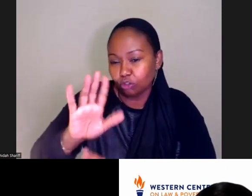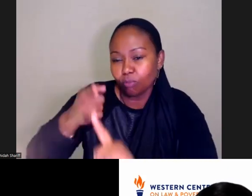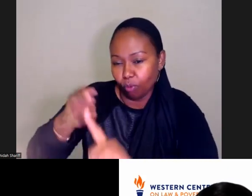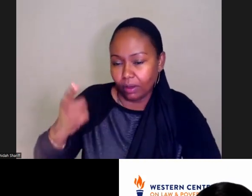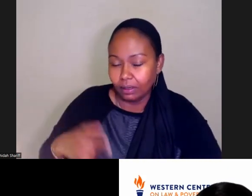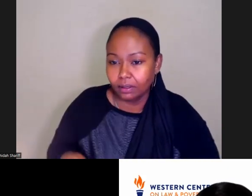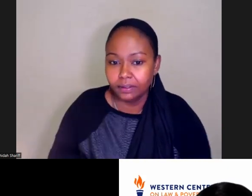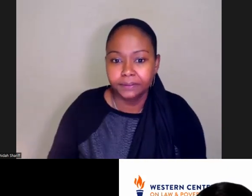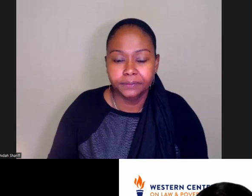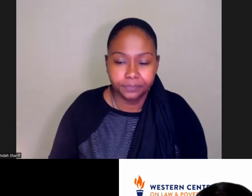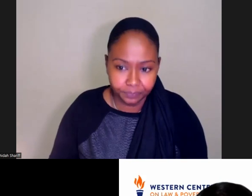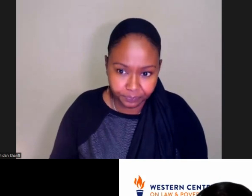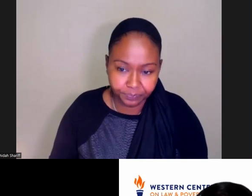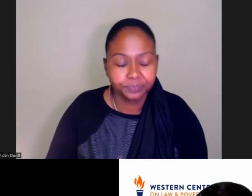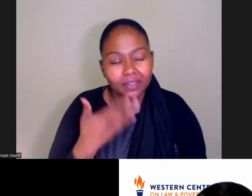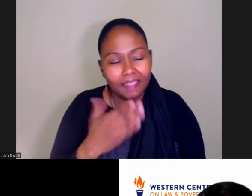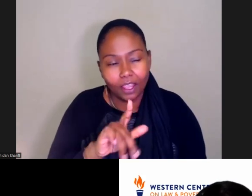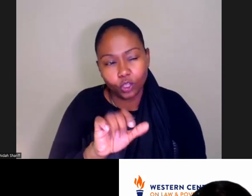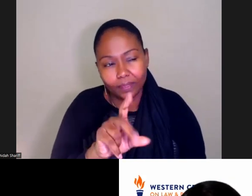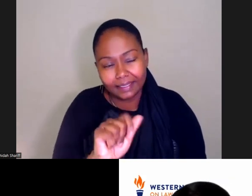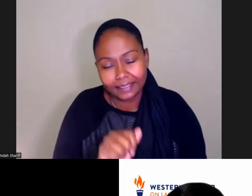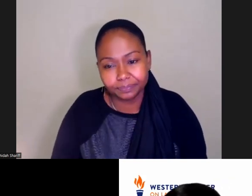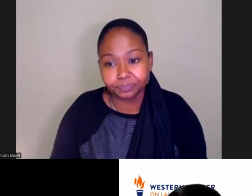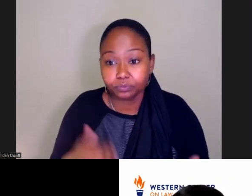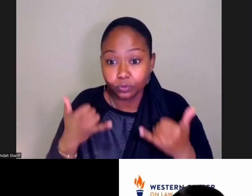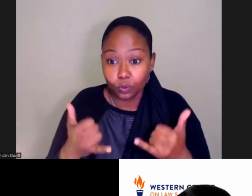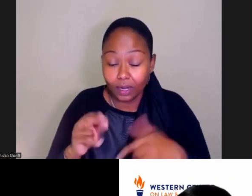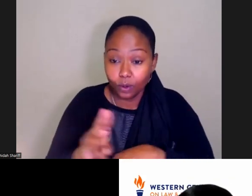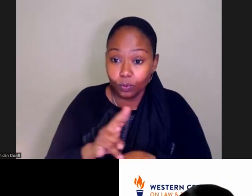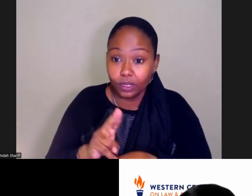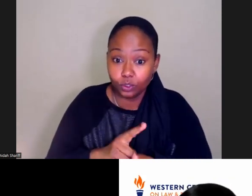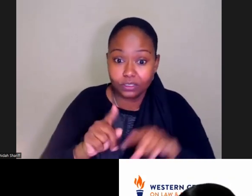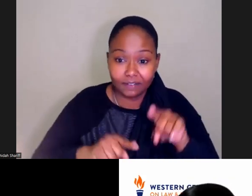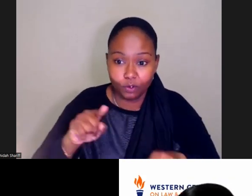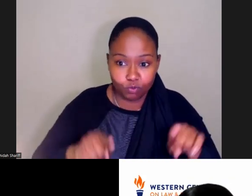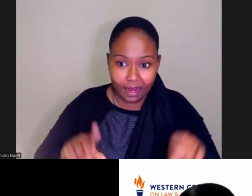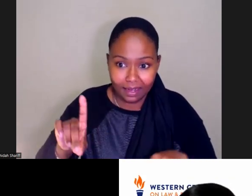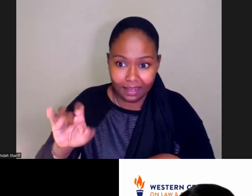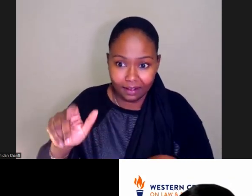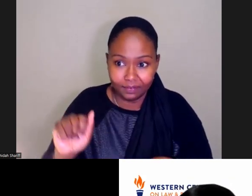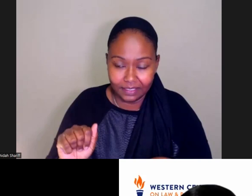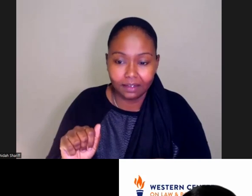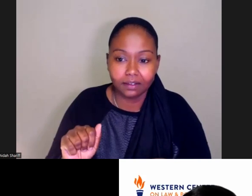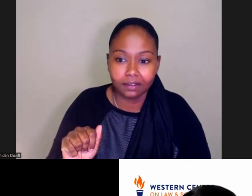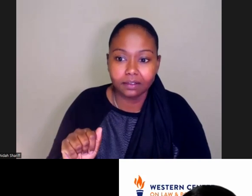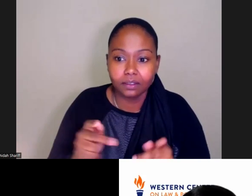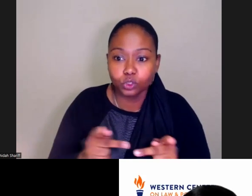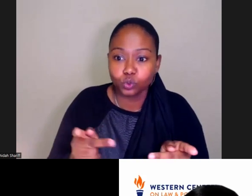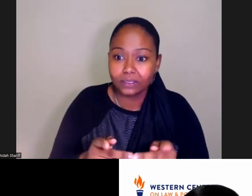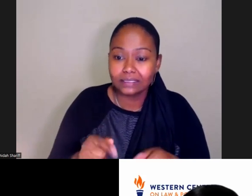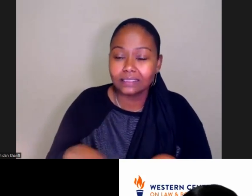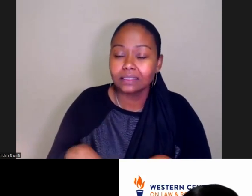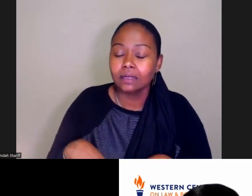Thanks for that. Appreciate that question, Linda. So currently we use a variety of data sources, so it depends on the actual data source. But I think a big